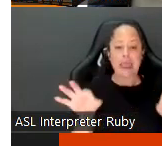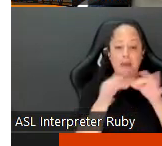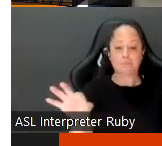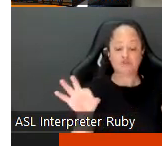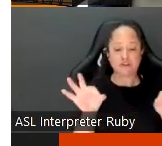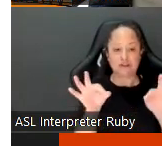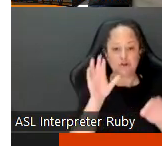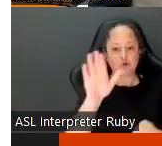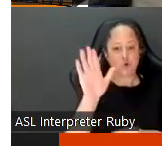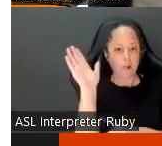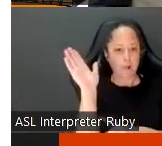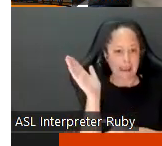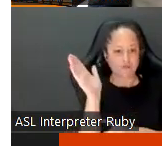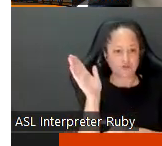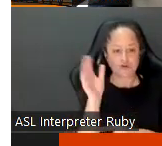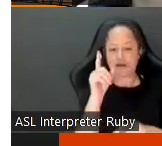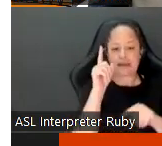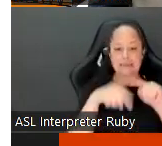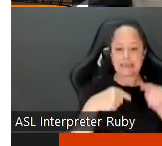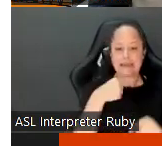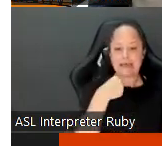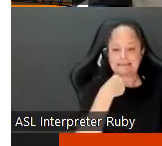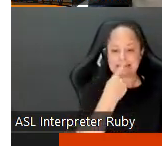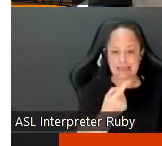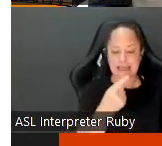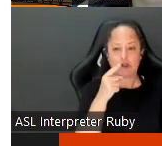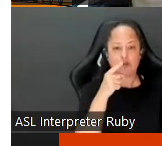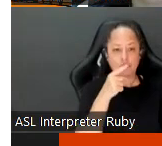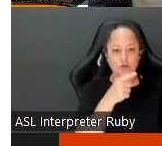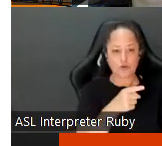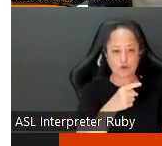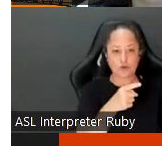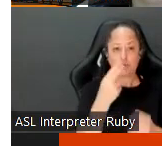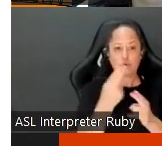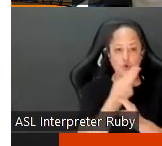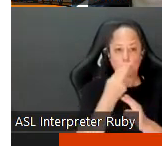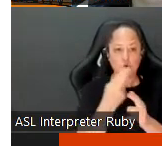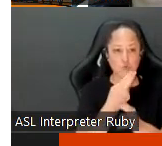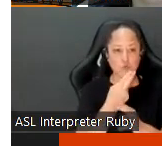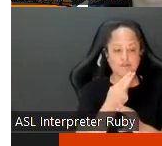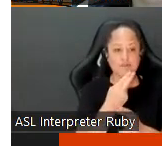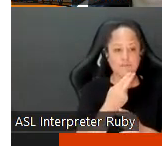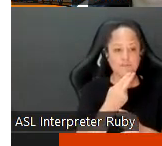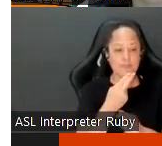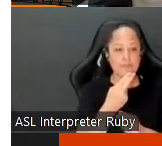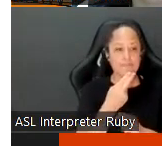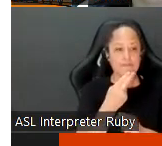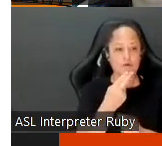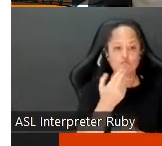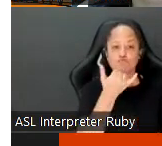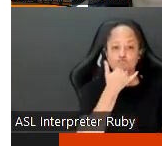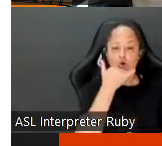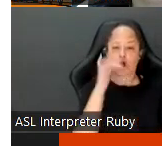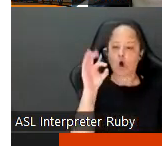your lecture they cannot say you um used uh you know you you use the wrong